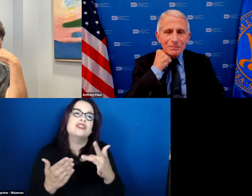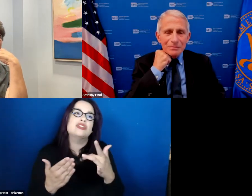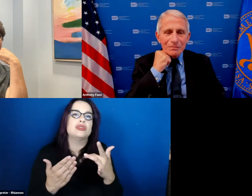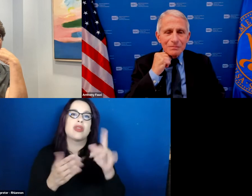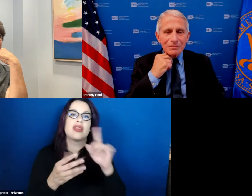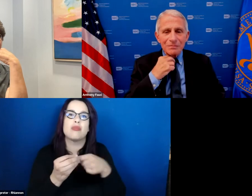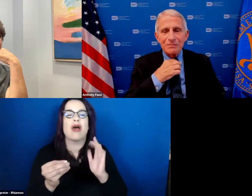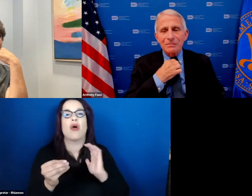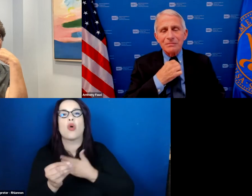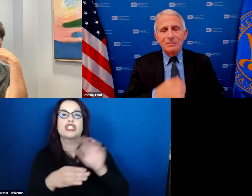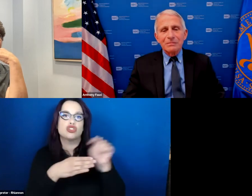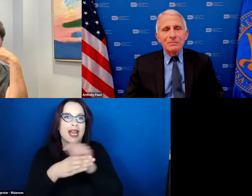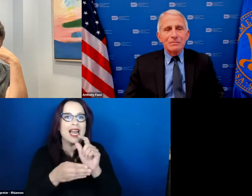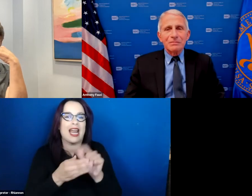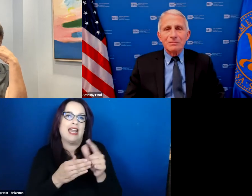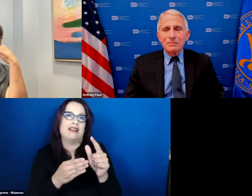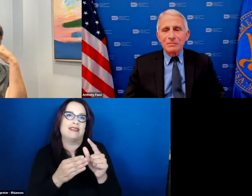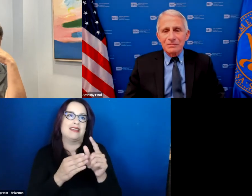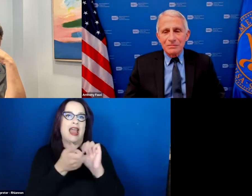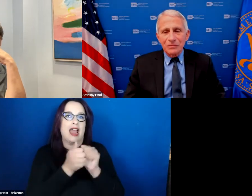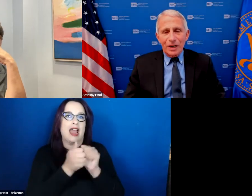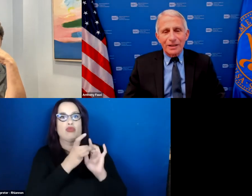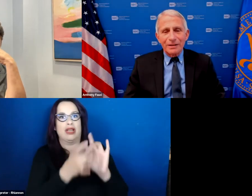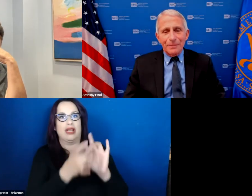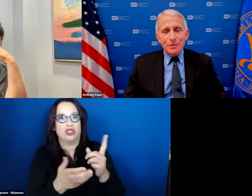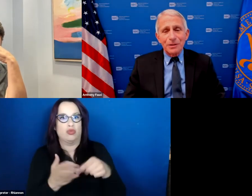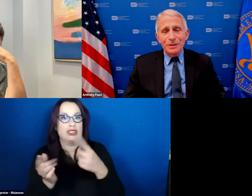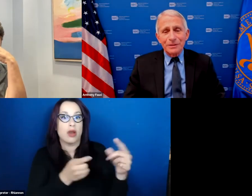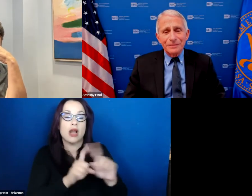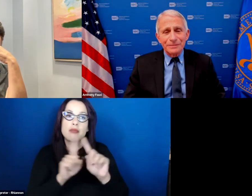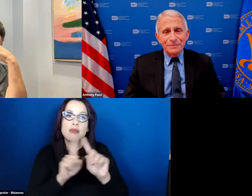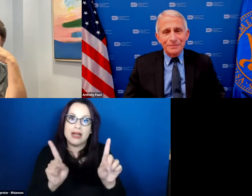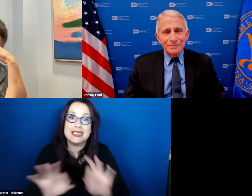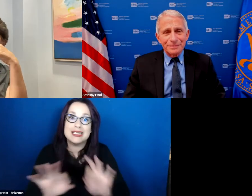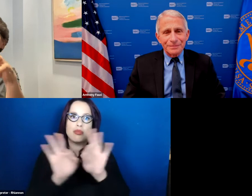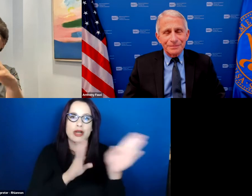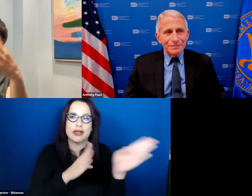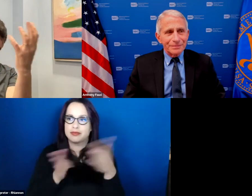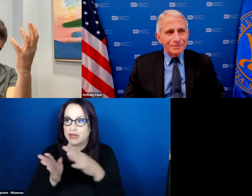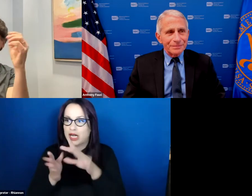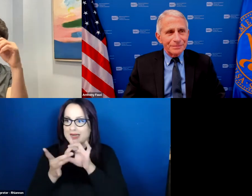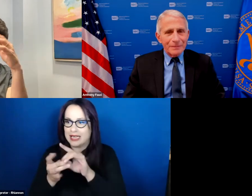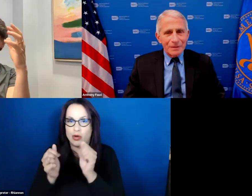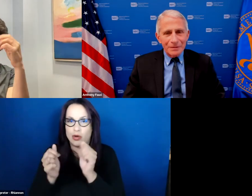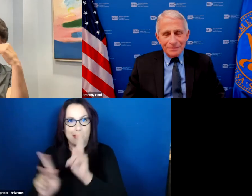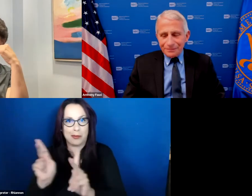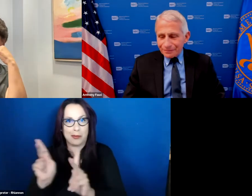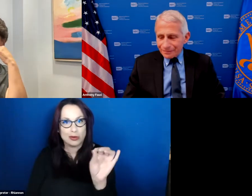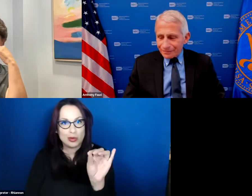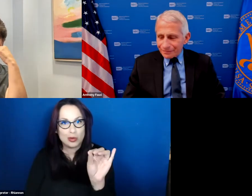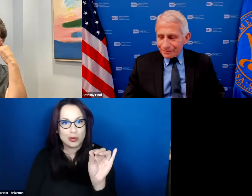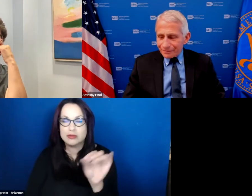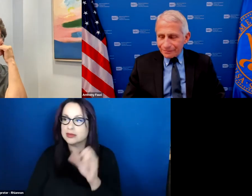talking to the public is um connection right right absolutely one of the things you know you talk about scientists